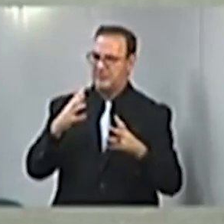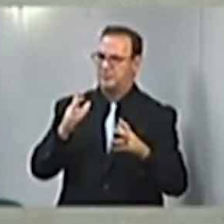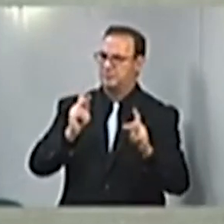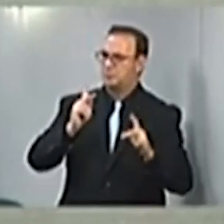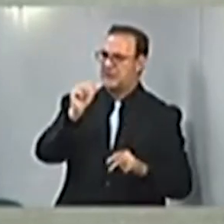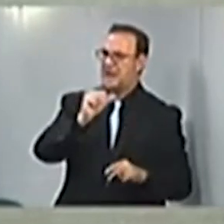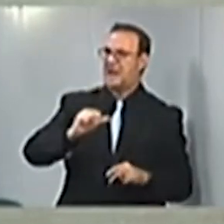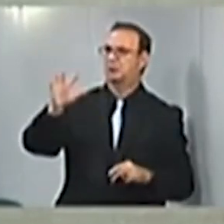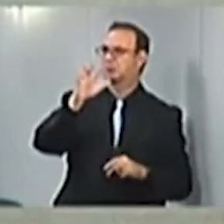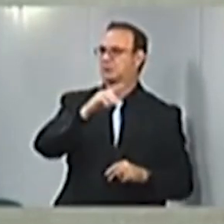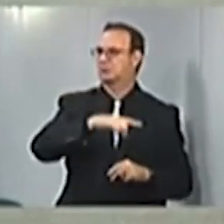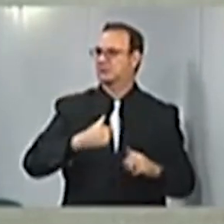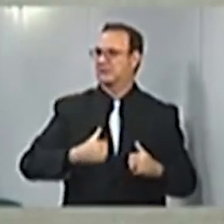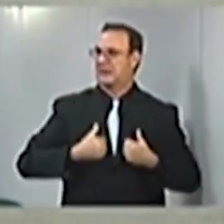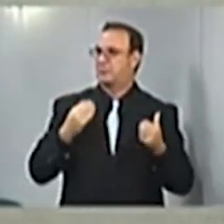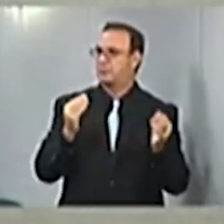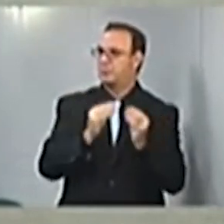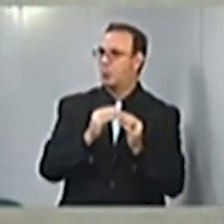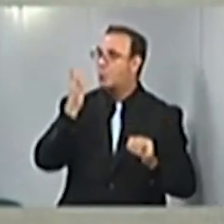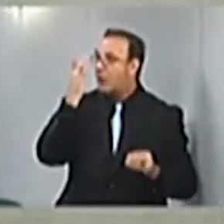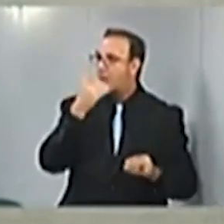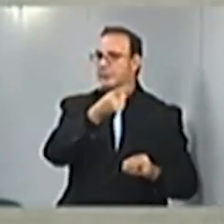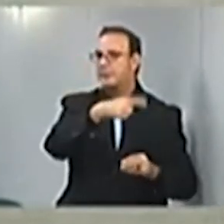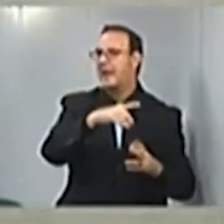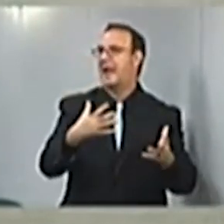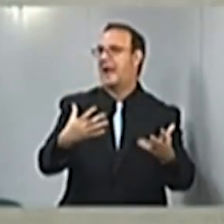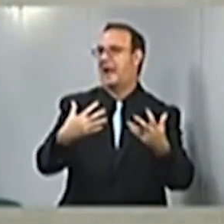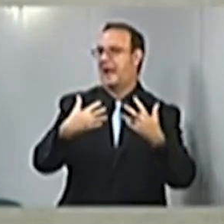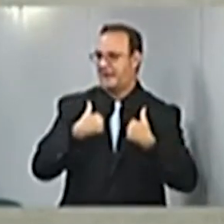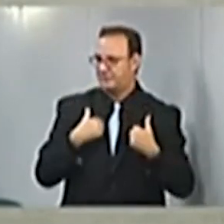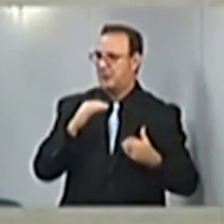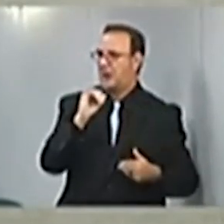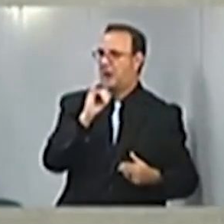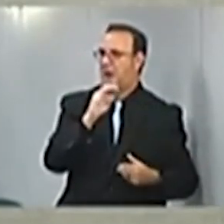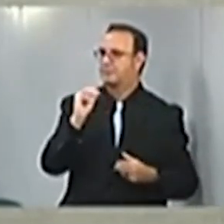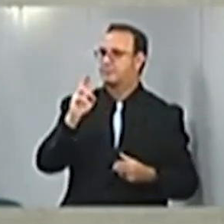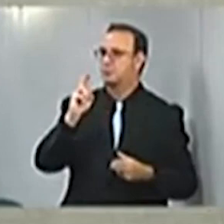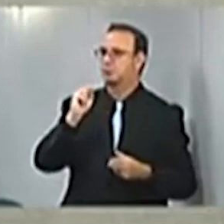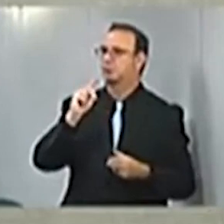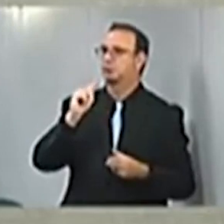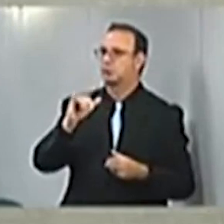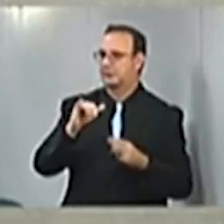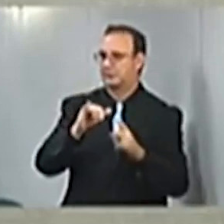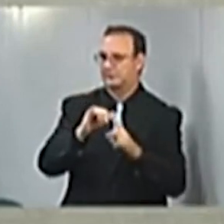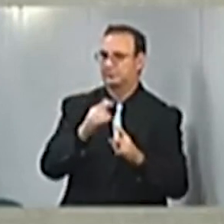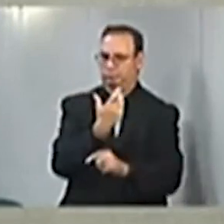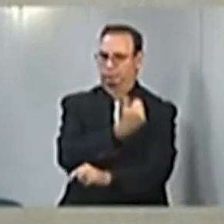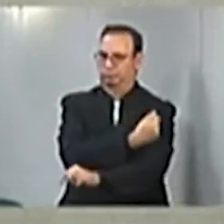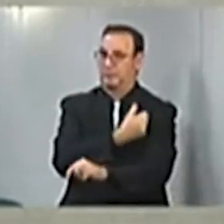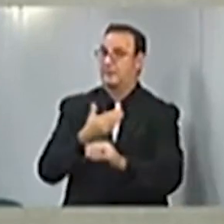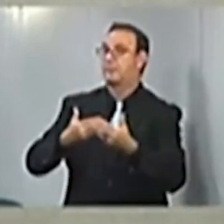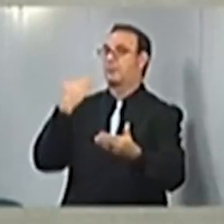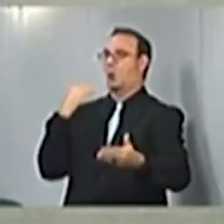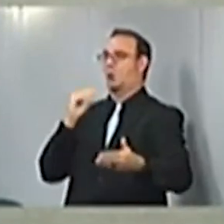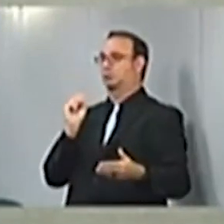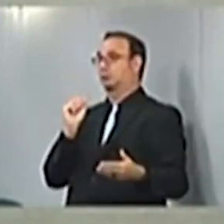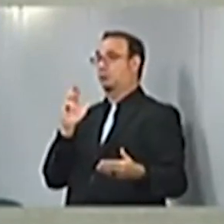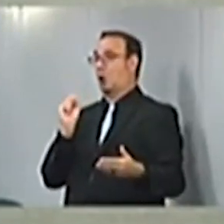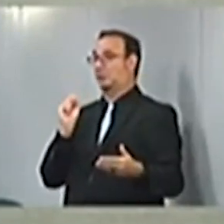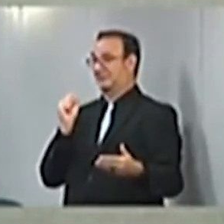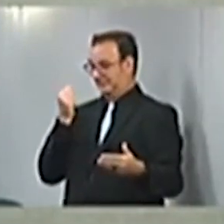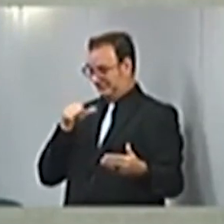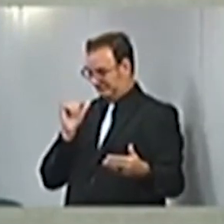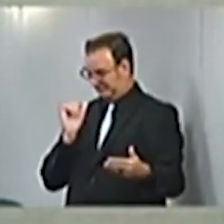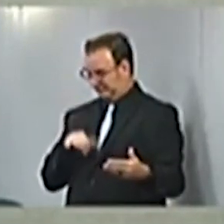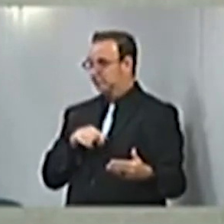So can you talk about antibody in Florida? We've been, we hit probably 25% on our testing. Now those weren't scientifically